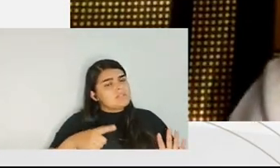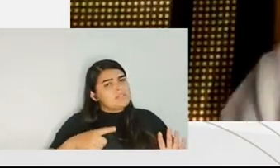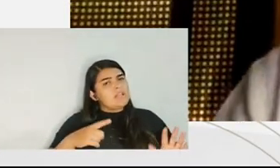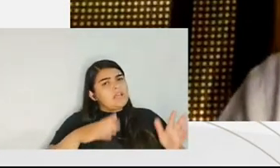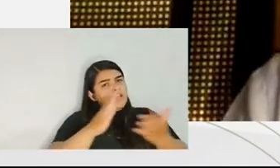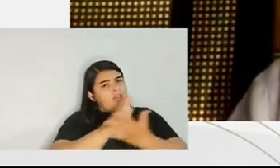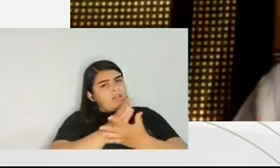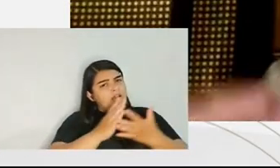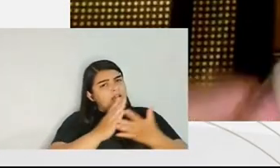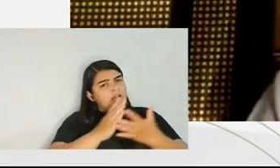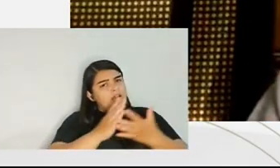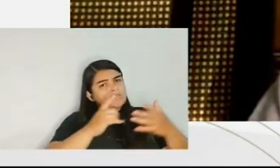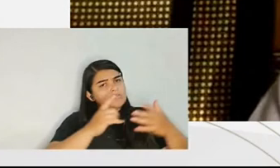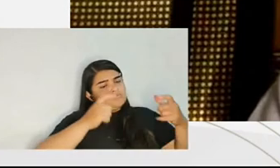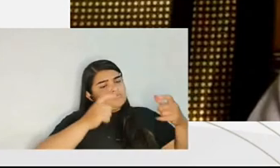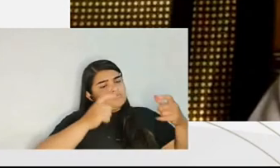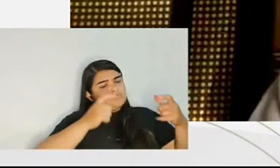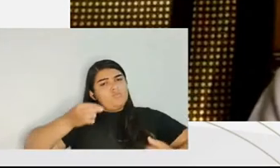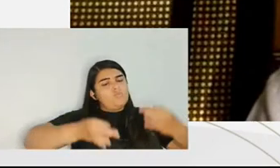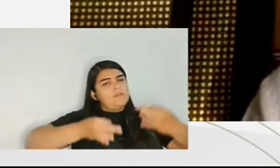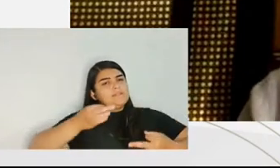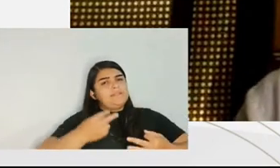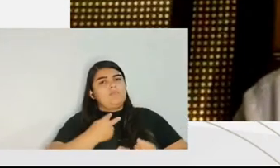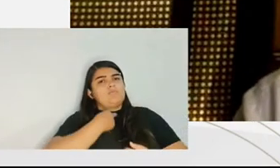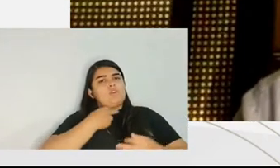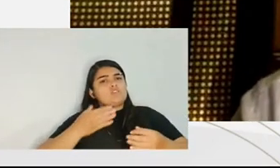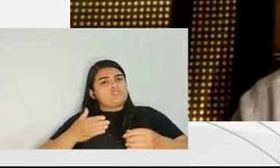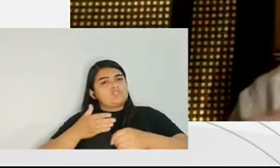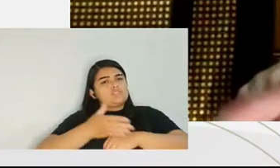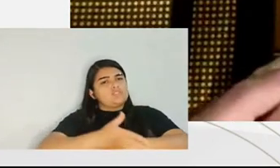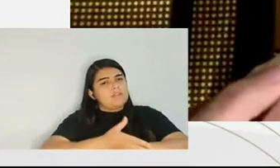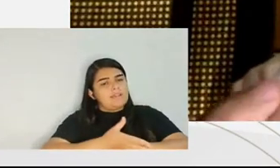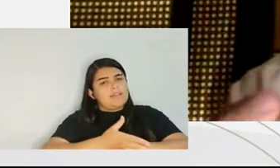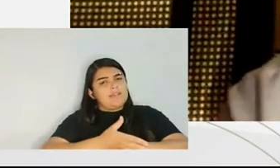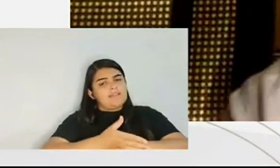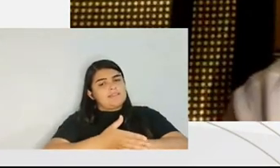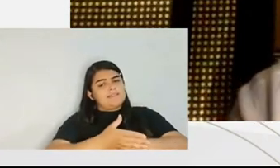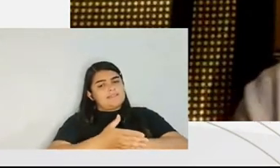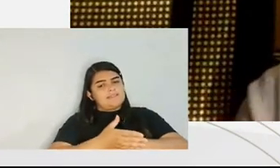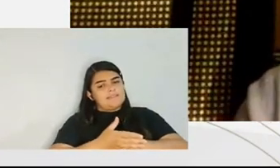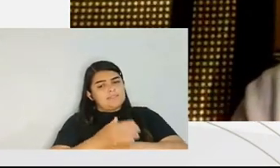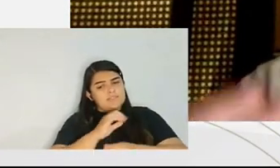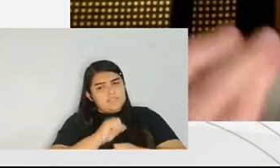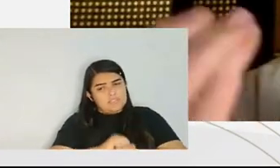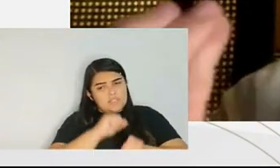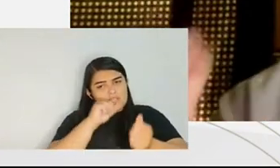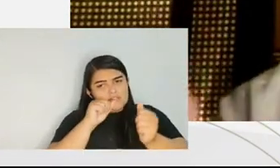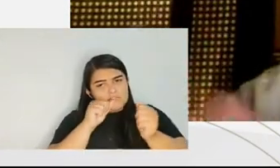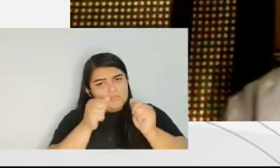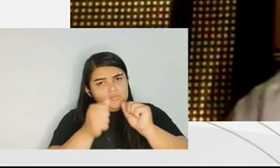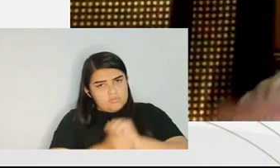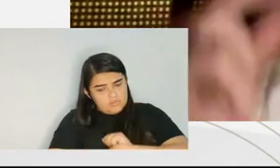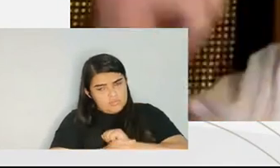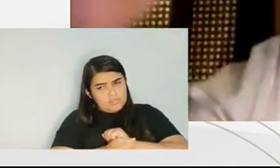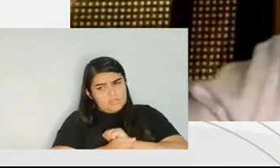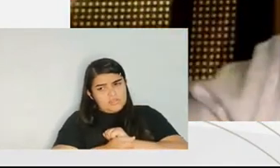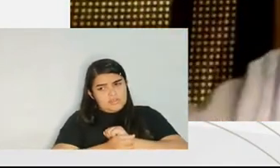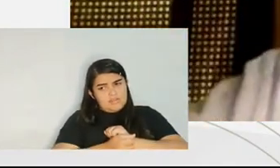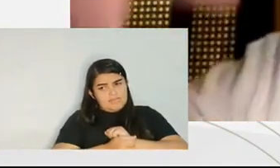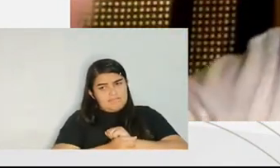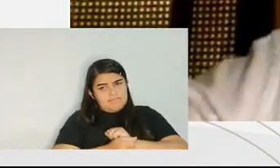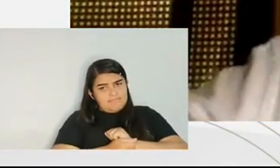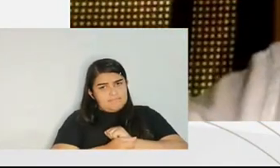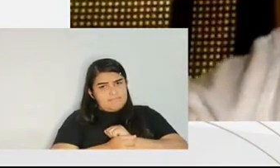we have people saying that the judge should not join the the other